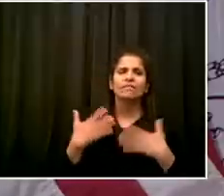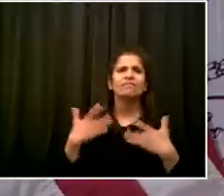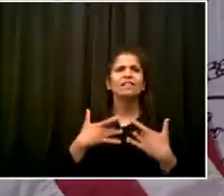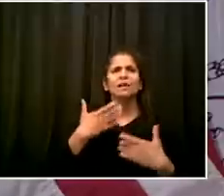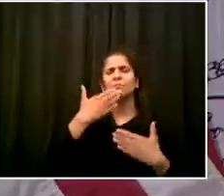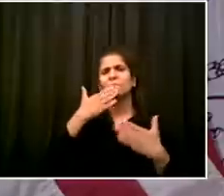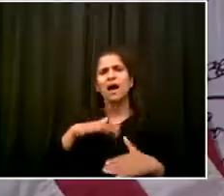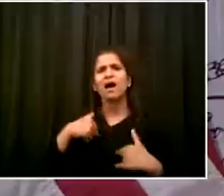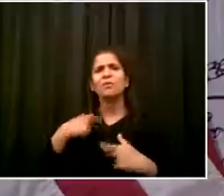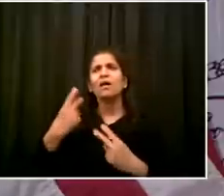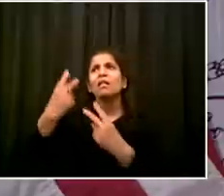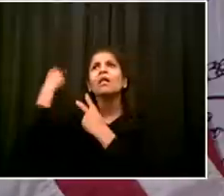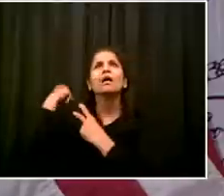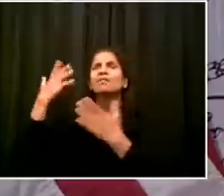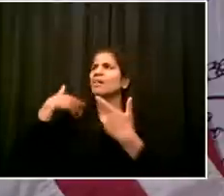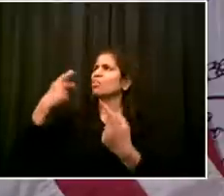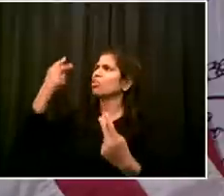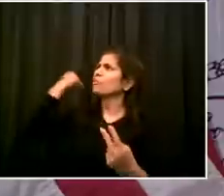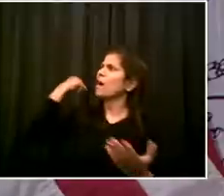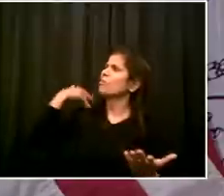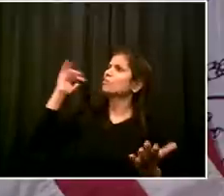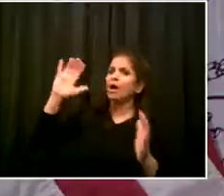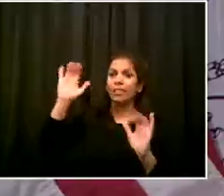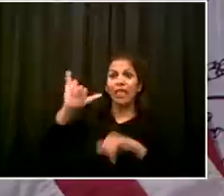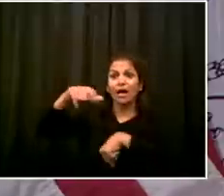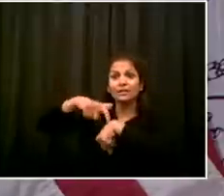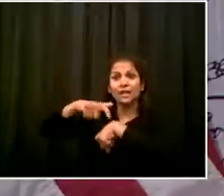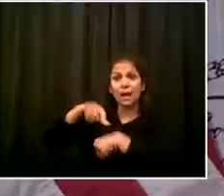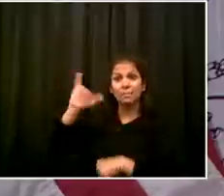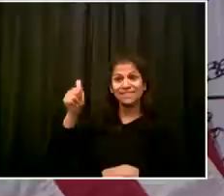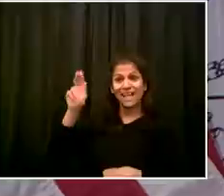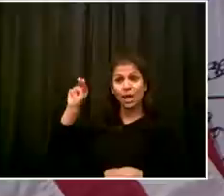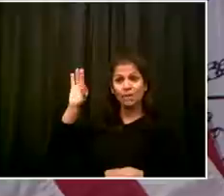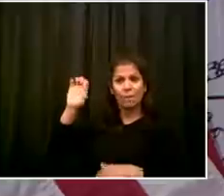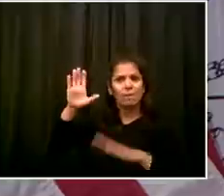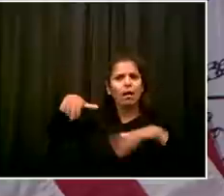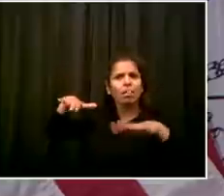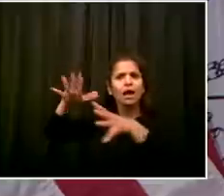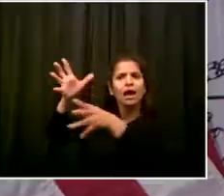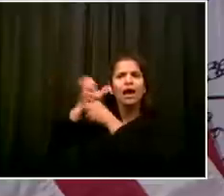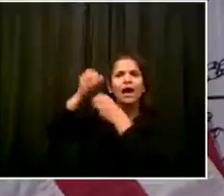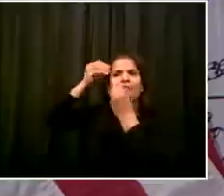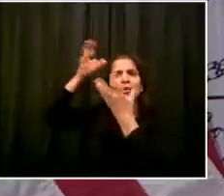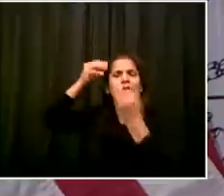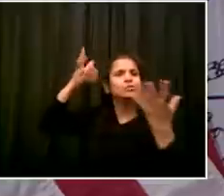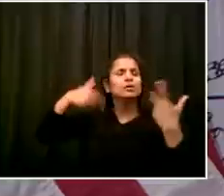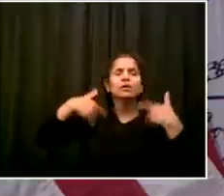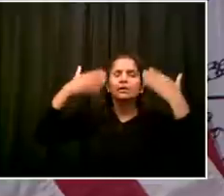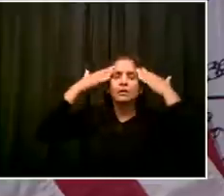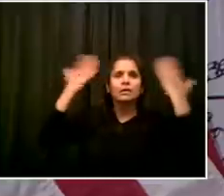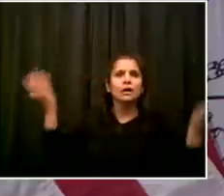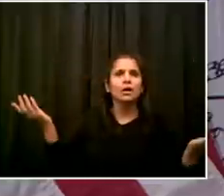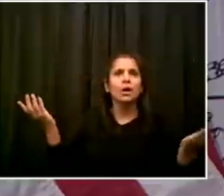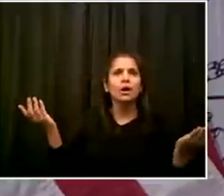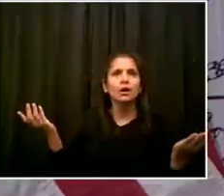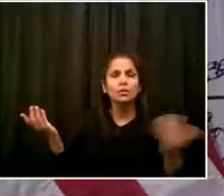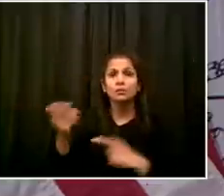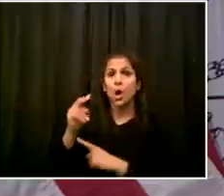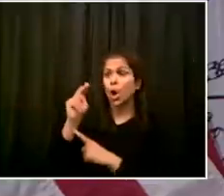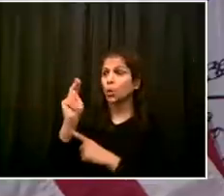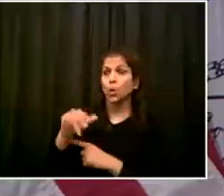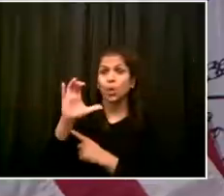literally the first case. And it was not until March 14th that we had the first death in this city.